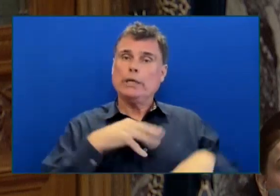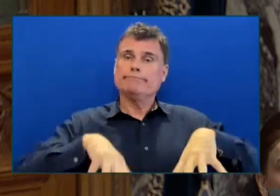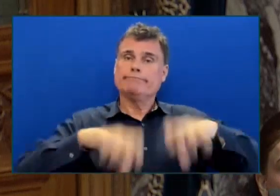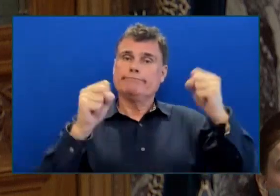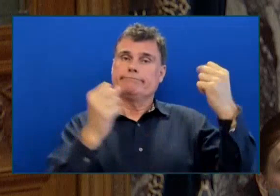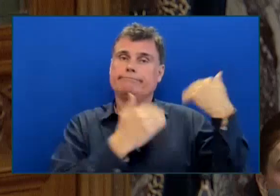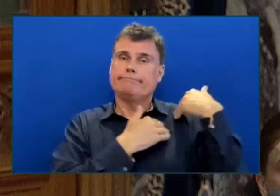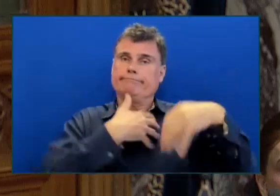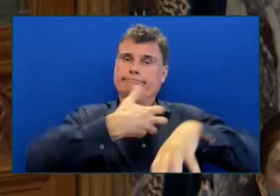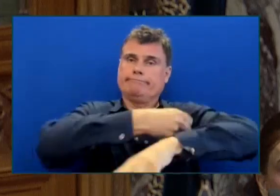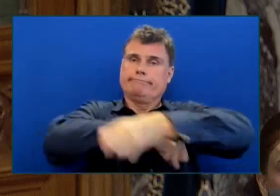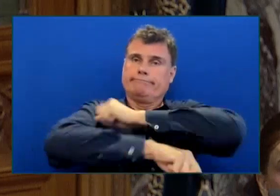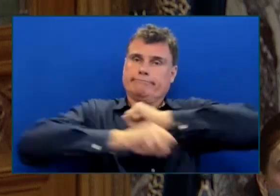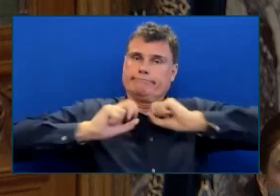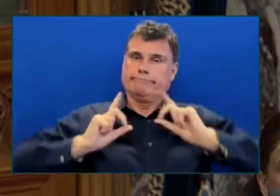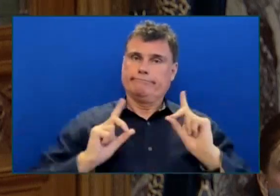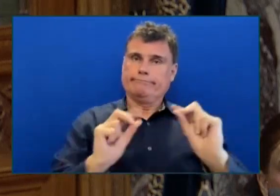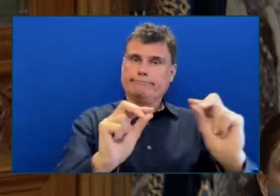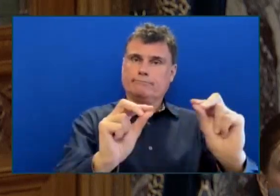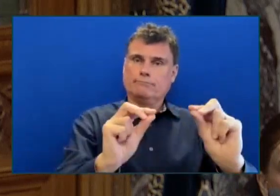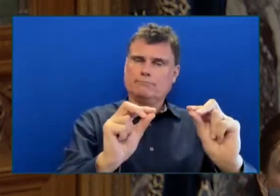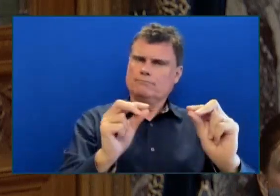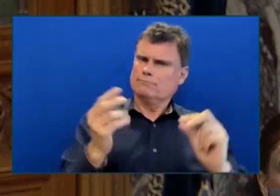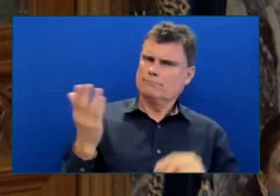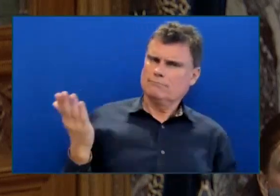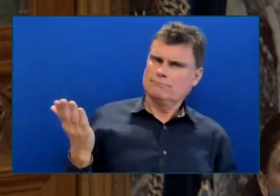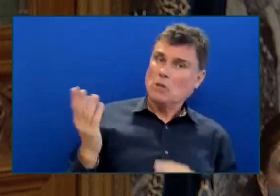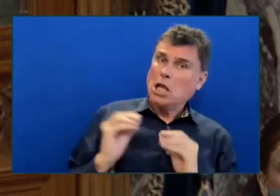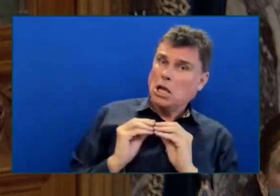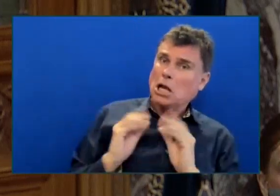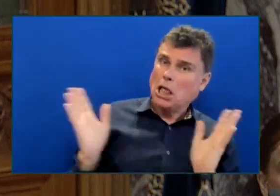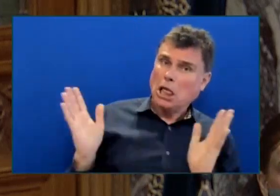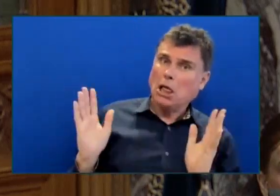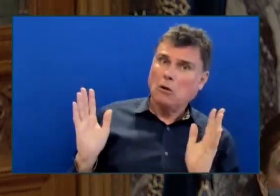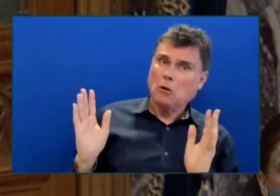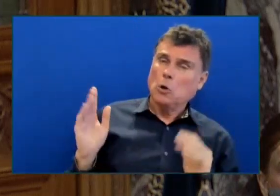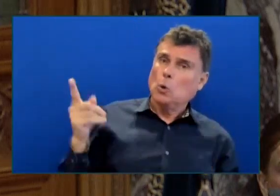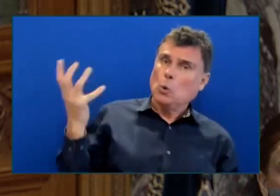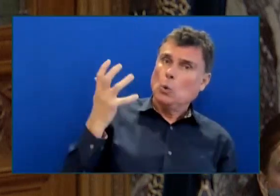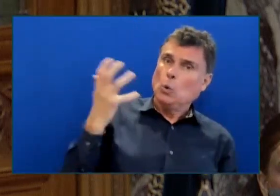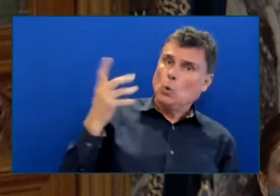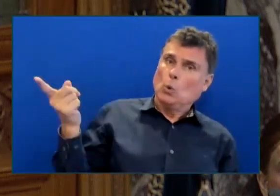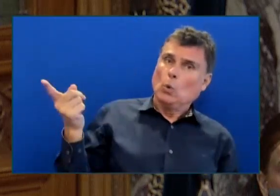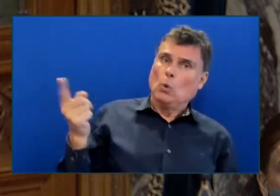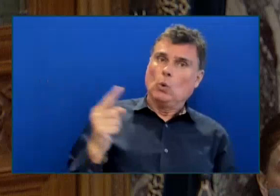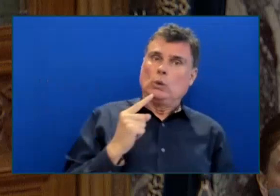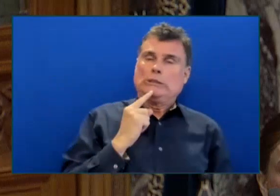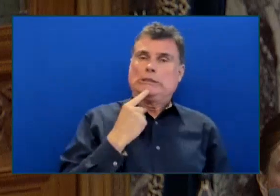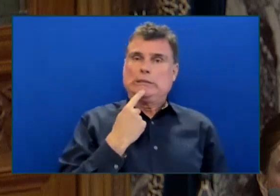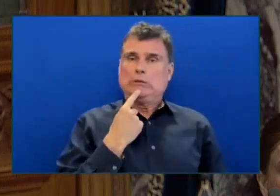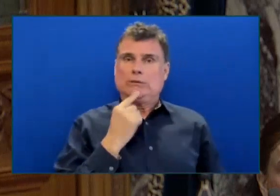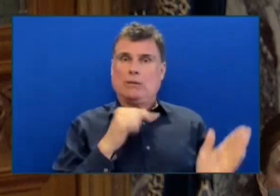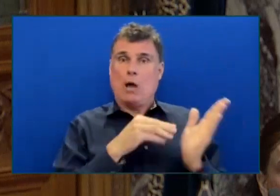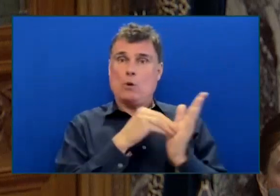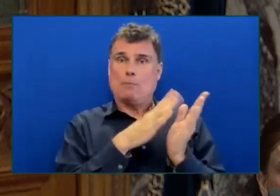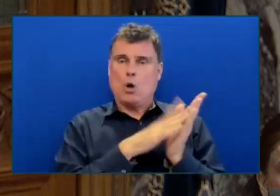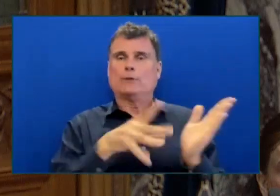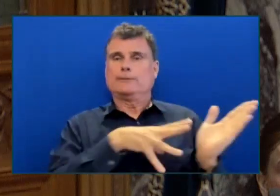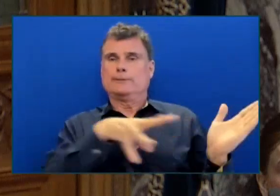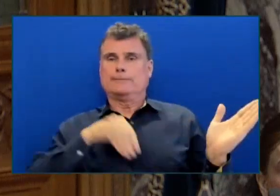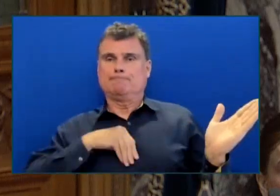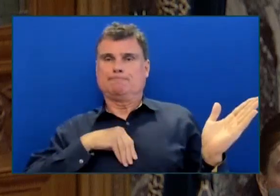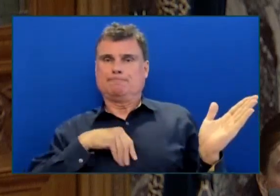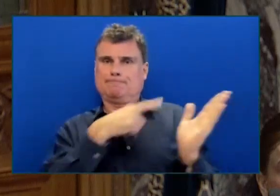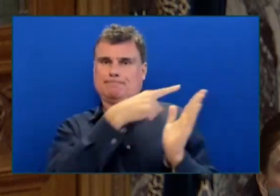government is taking this report seriously My concern, hon. Speaker, is the pattern We've seen over and over